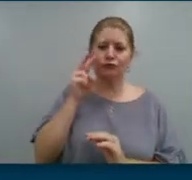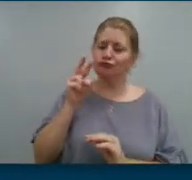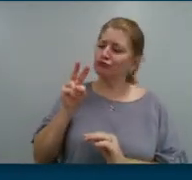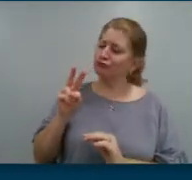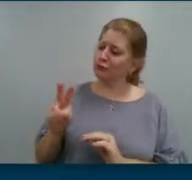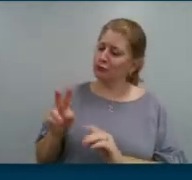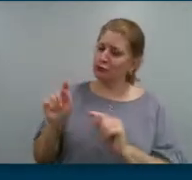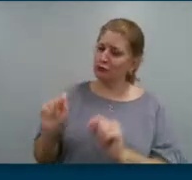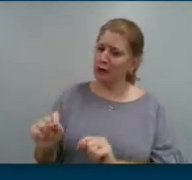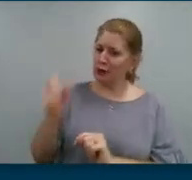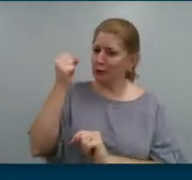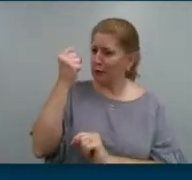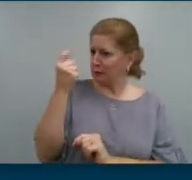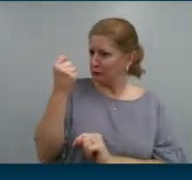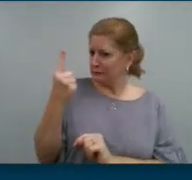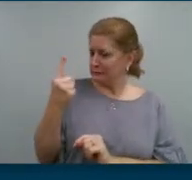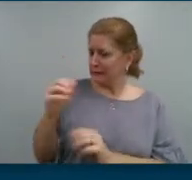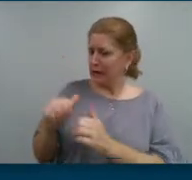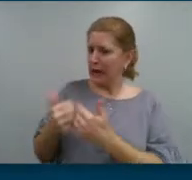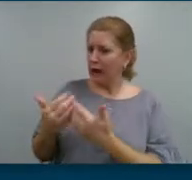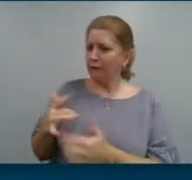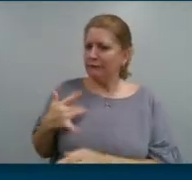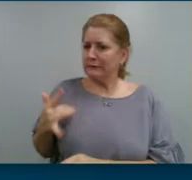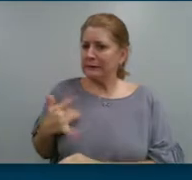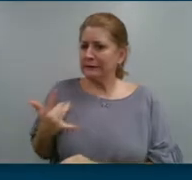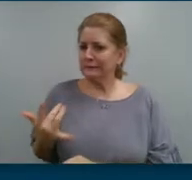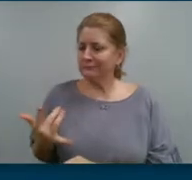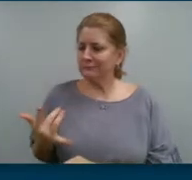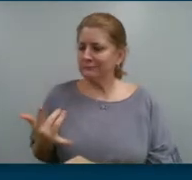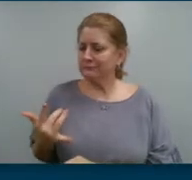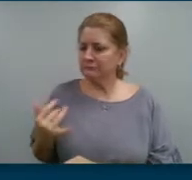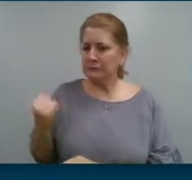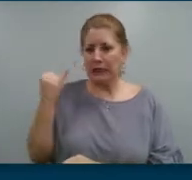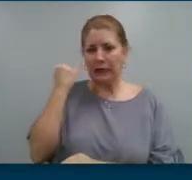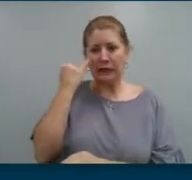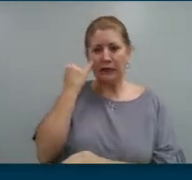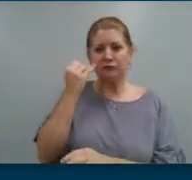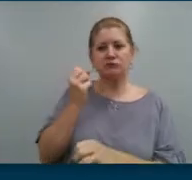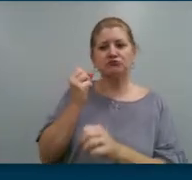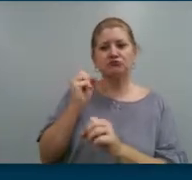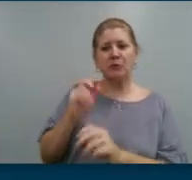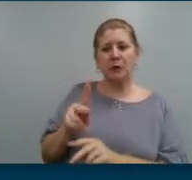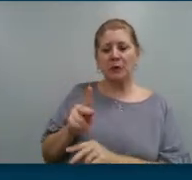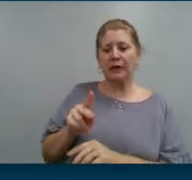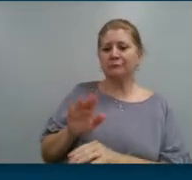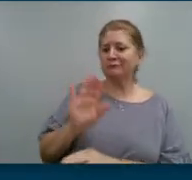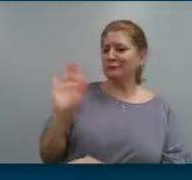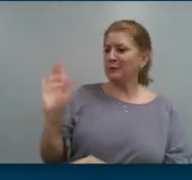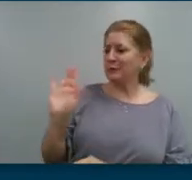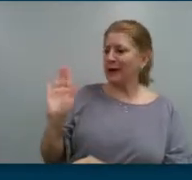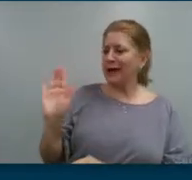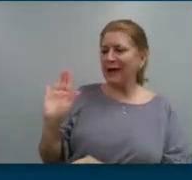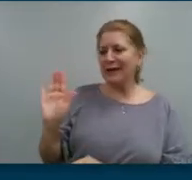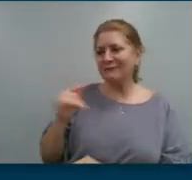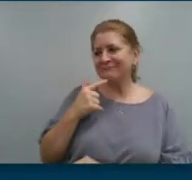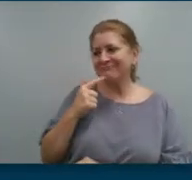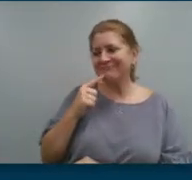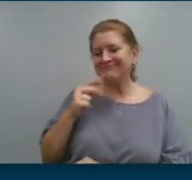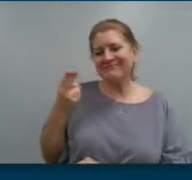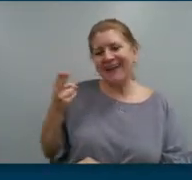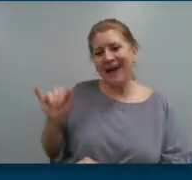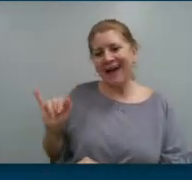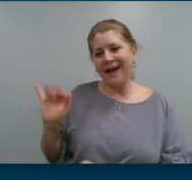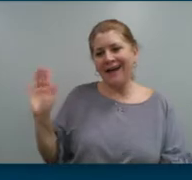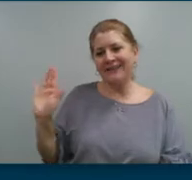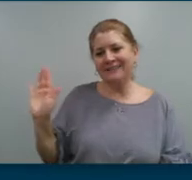to understand the situation from their point of view. If it's appropriate for the situation, give a gentle wave or a word of encouragement.